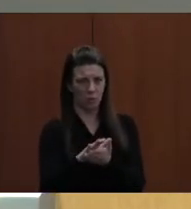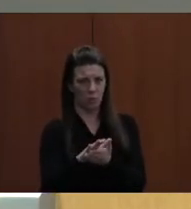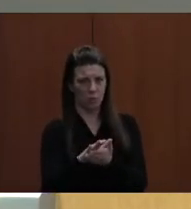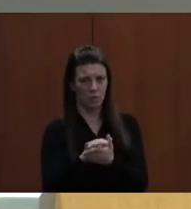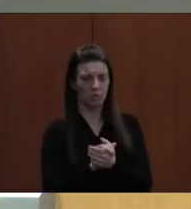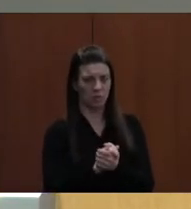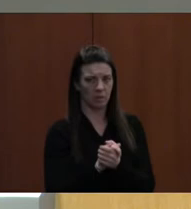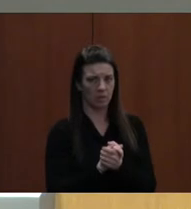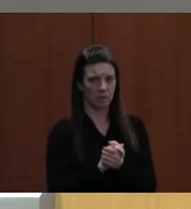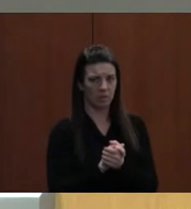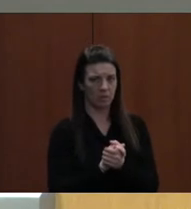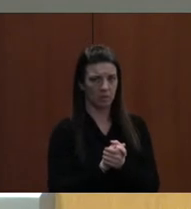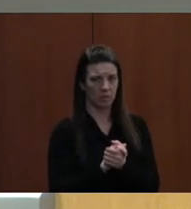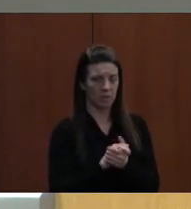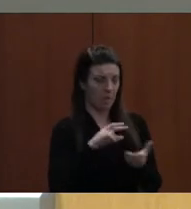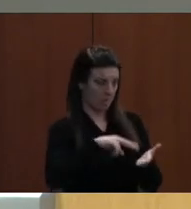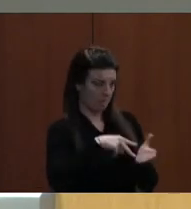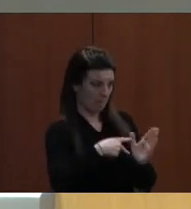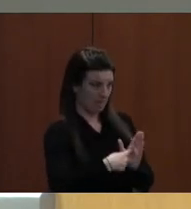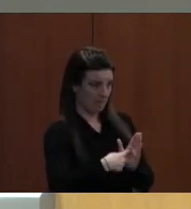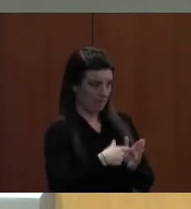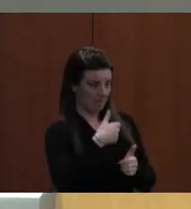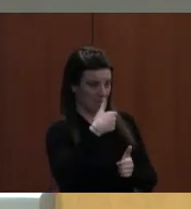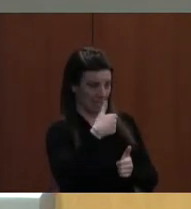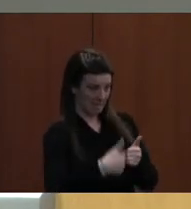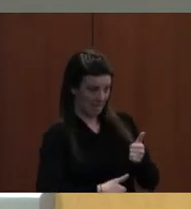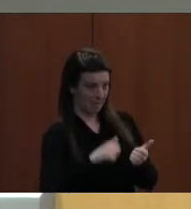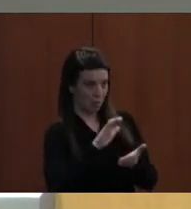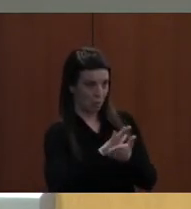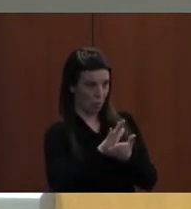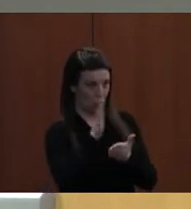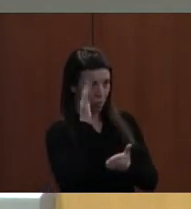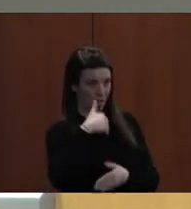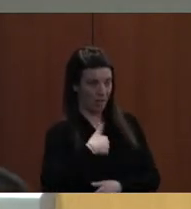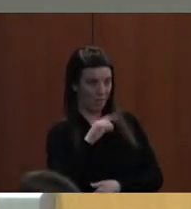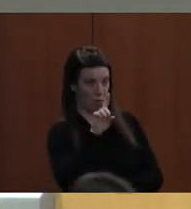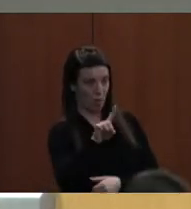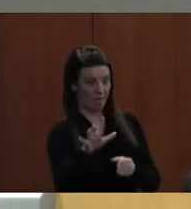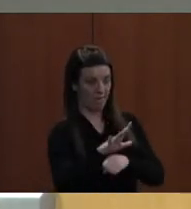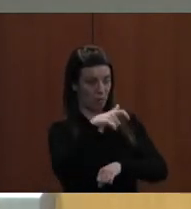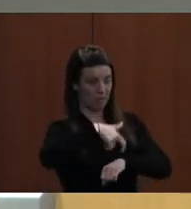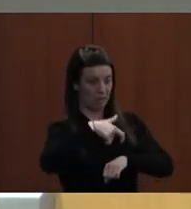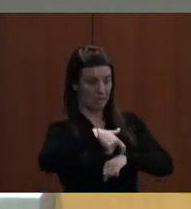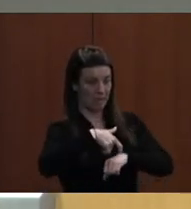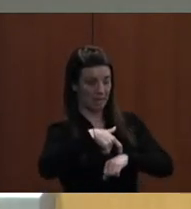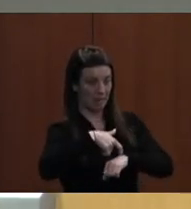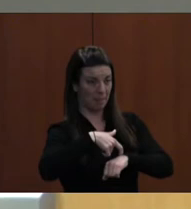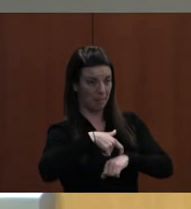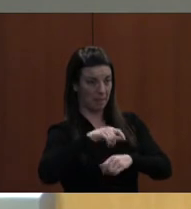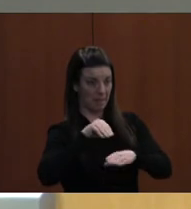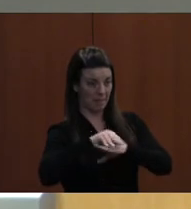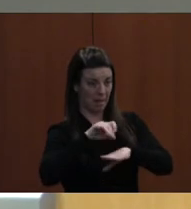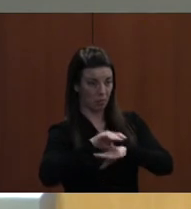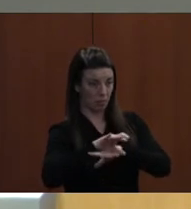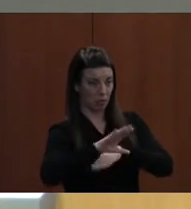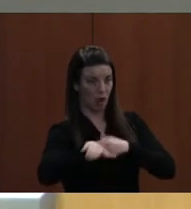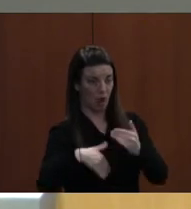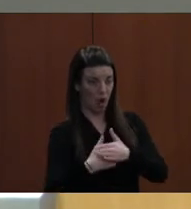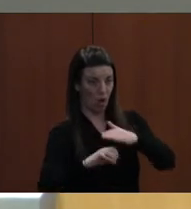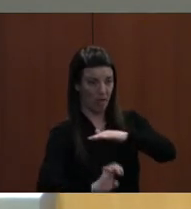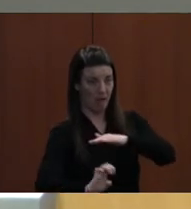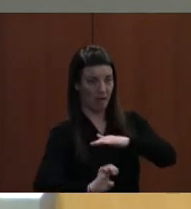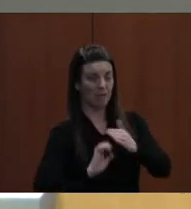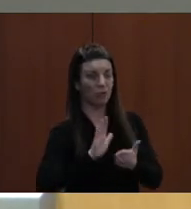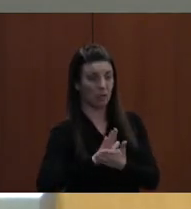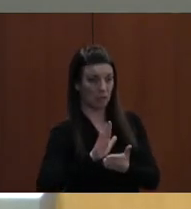one full-time counselor at all of the schools, at all the elementary schools, and we would be meeting